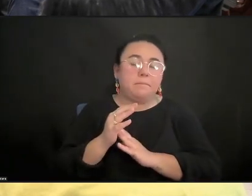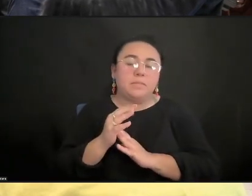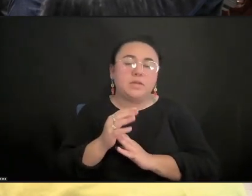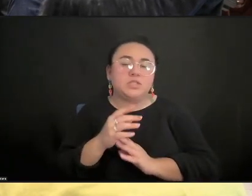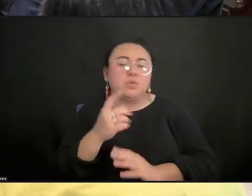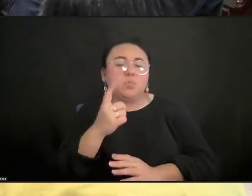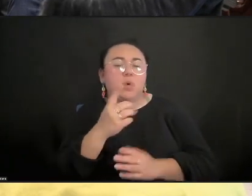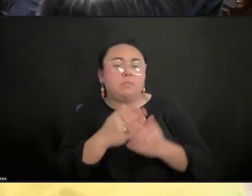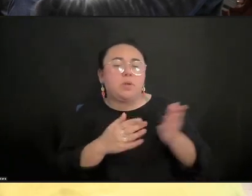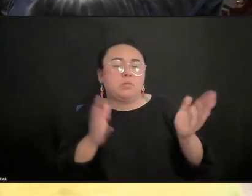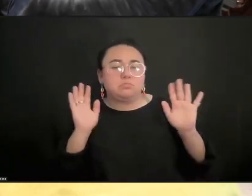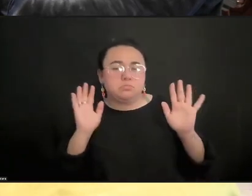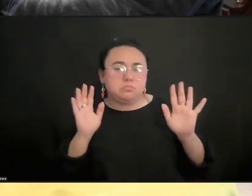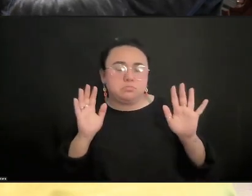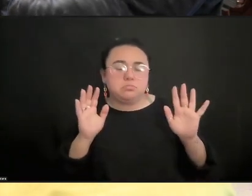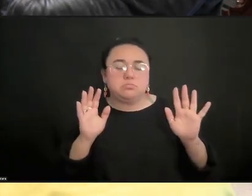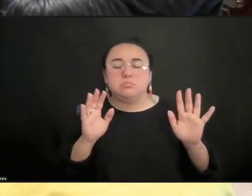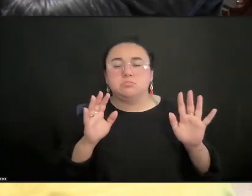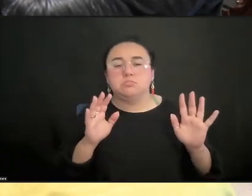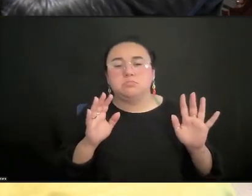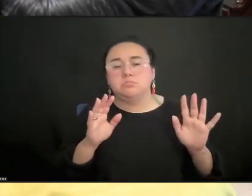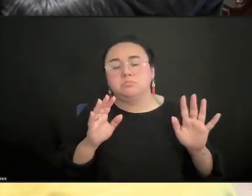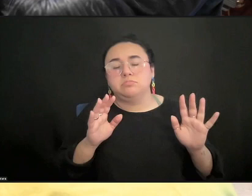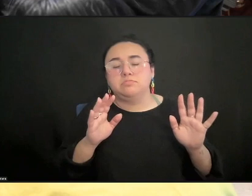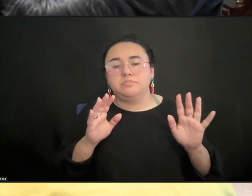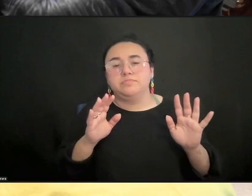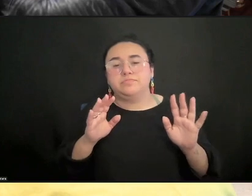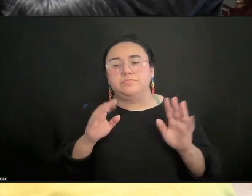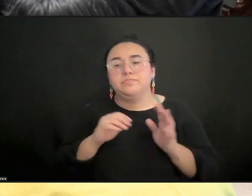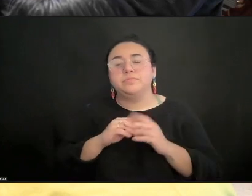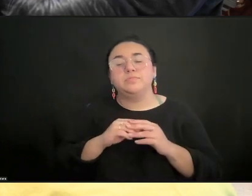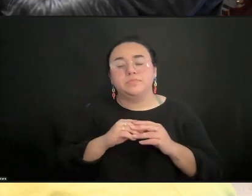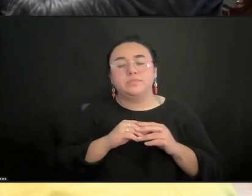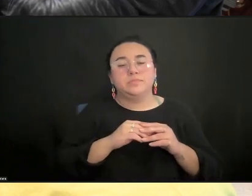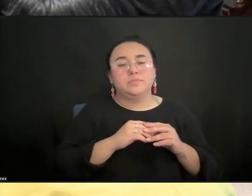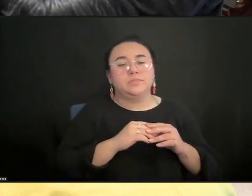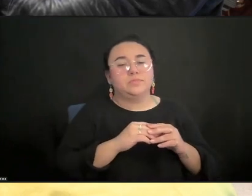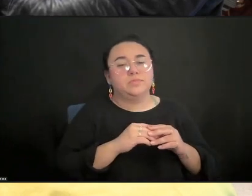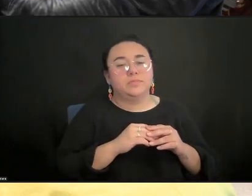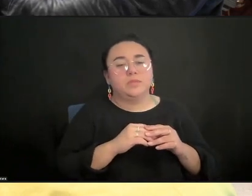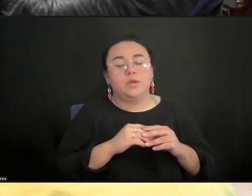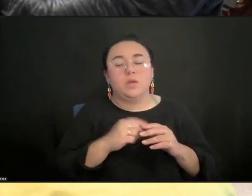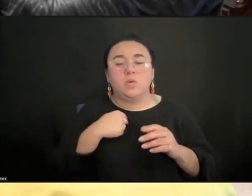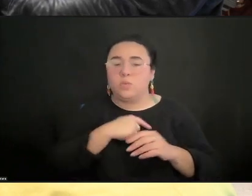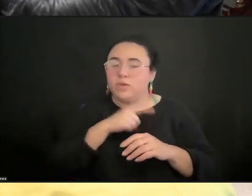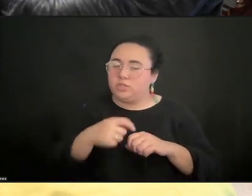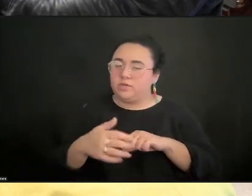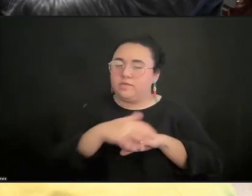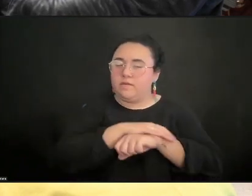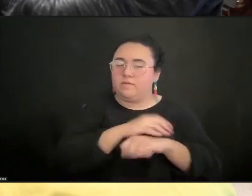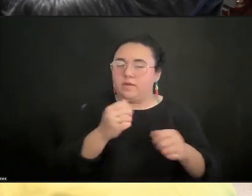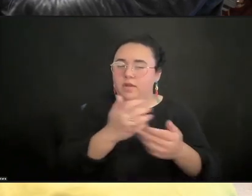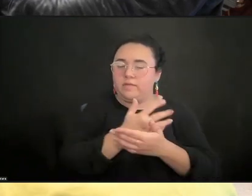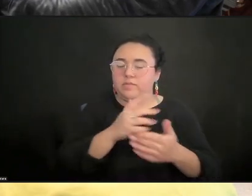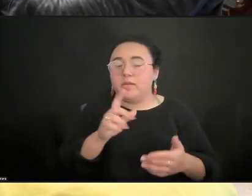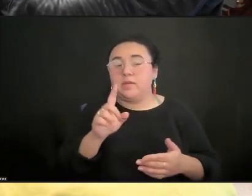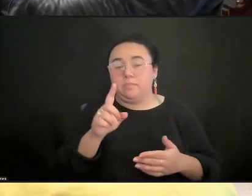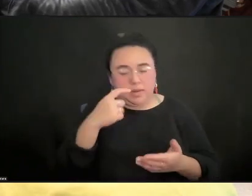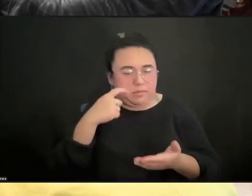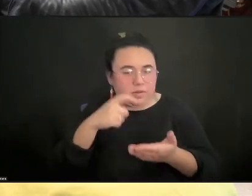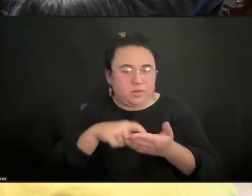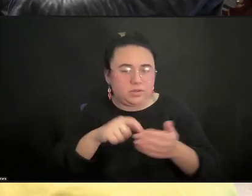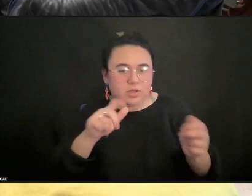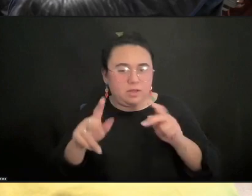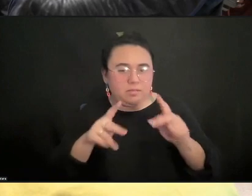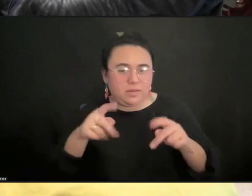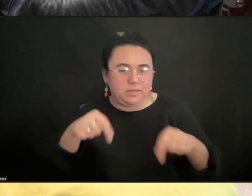covered everything you believe we should have covered. And I do want to acknowledge everyone in the room who joined us today, but especially those who